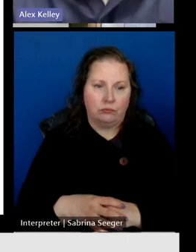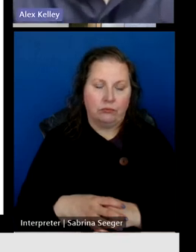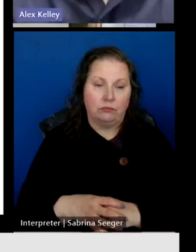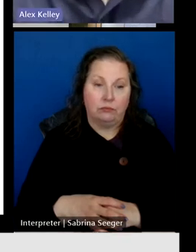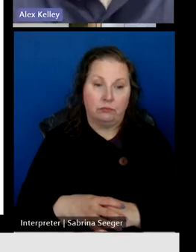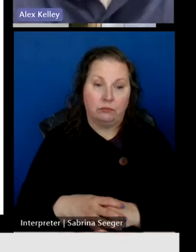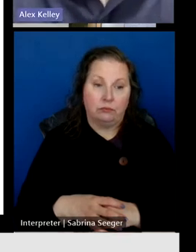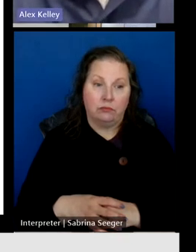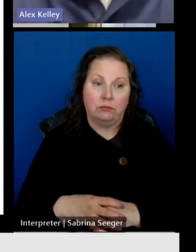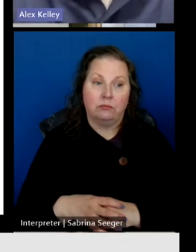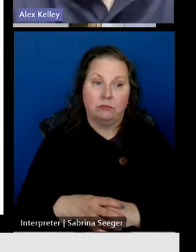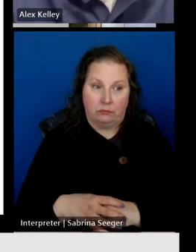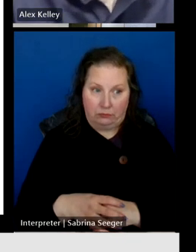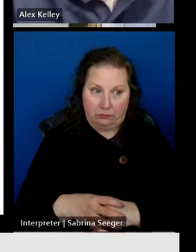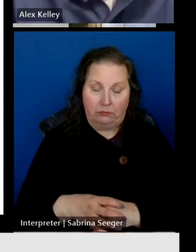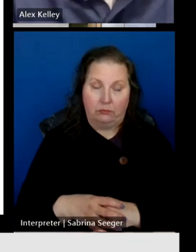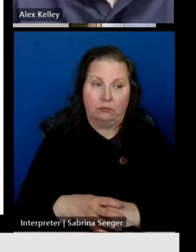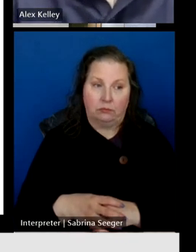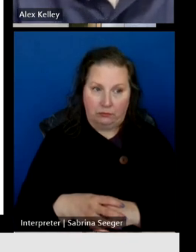Next slide, please.